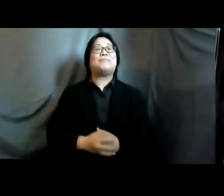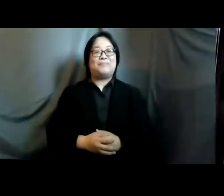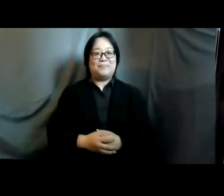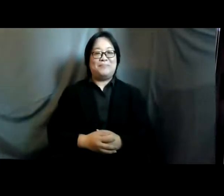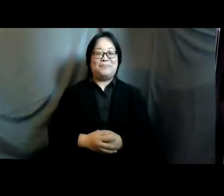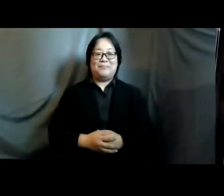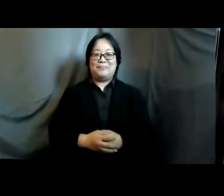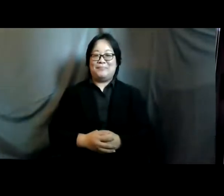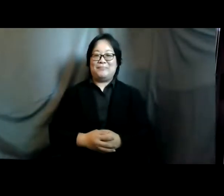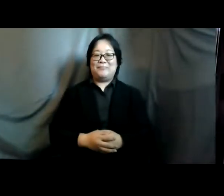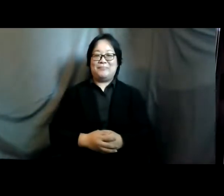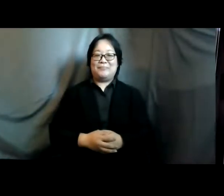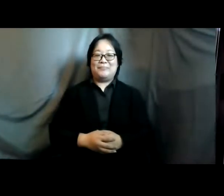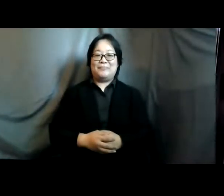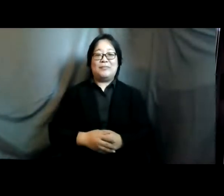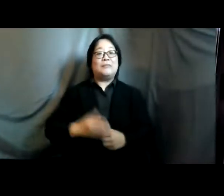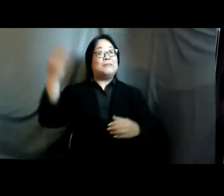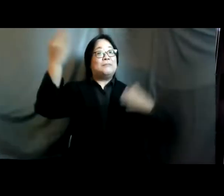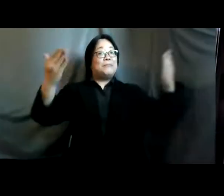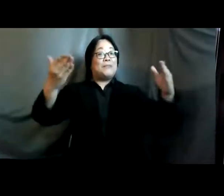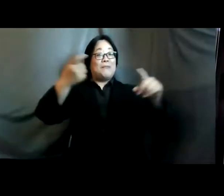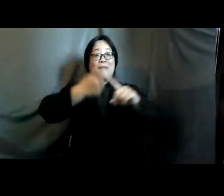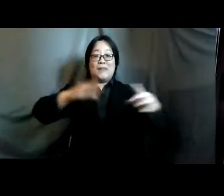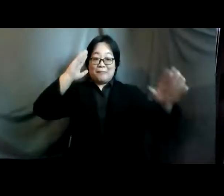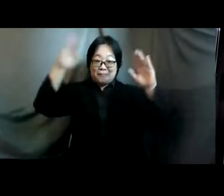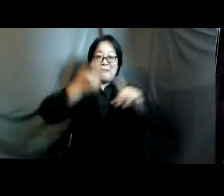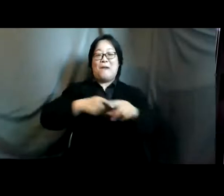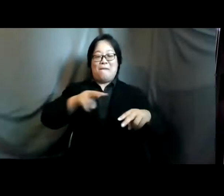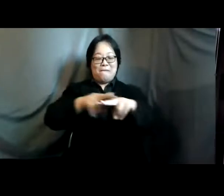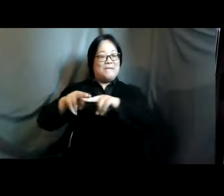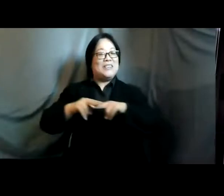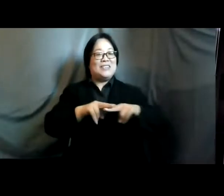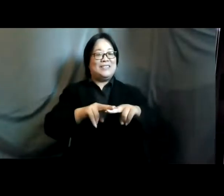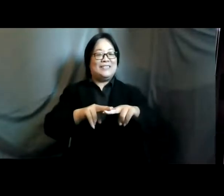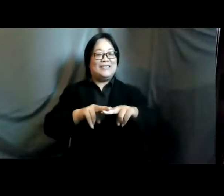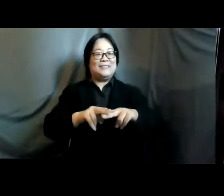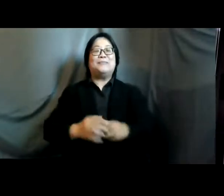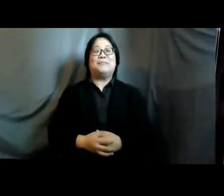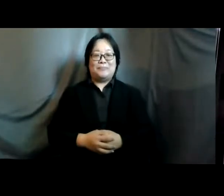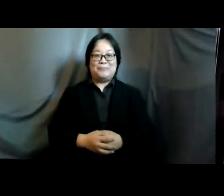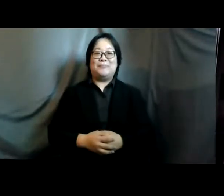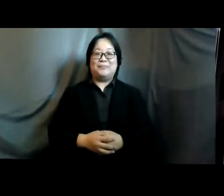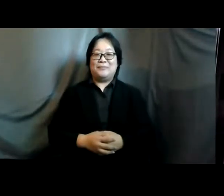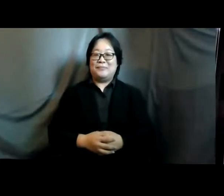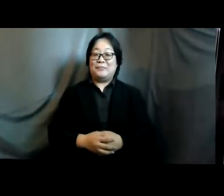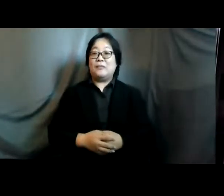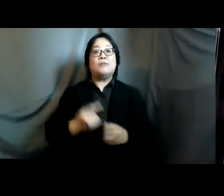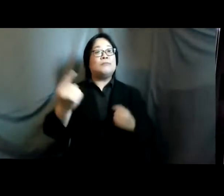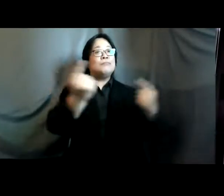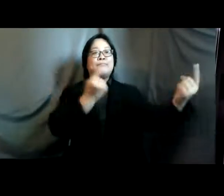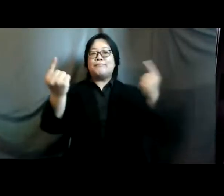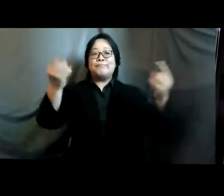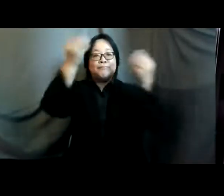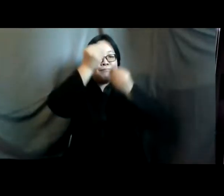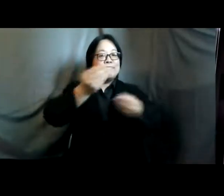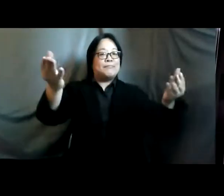your influence greetings from fiji wonderful to have you all with us so attendees just to inform you of